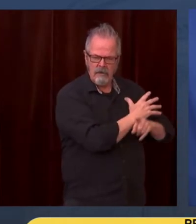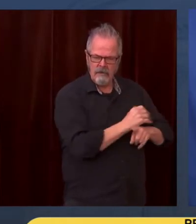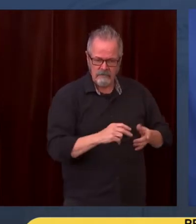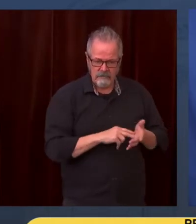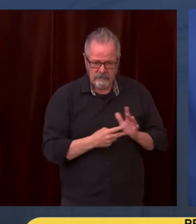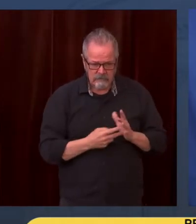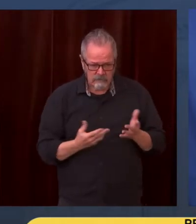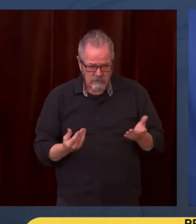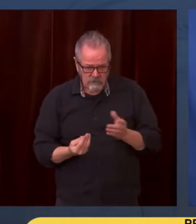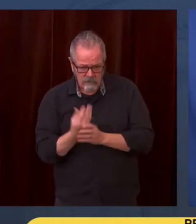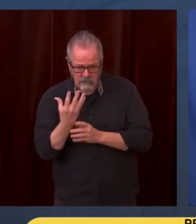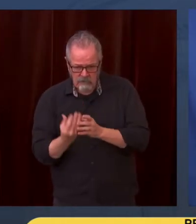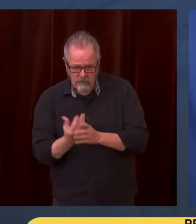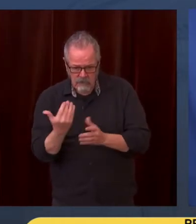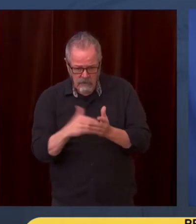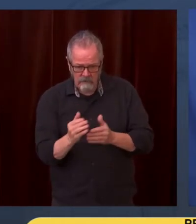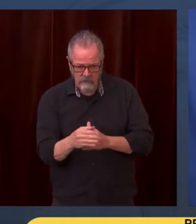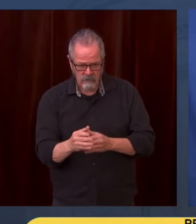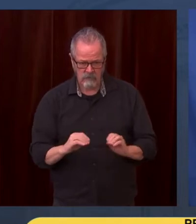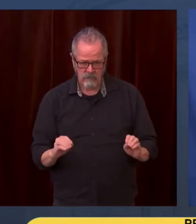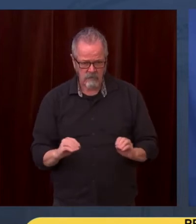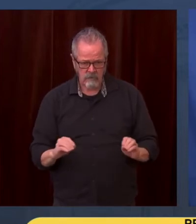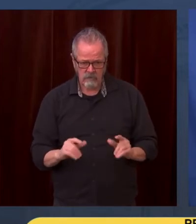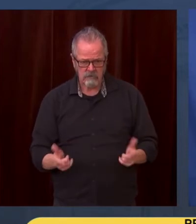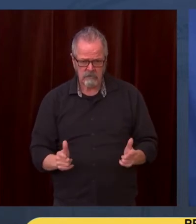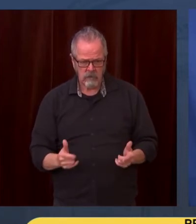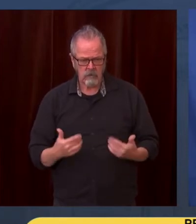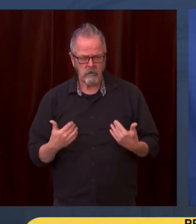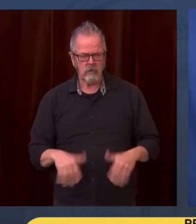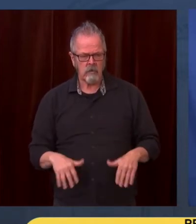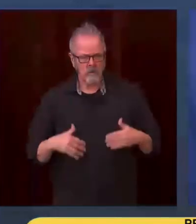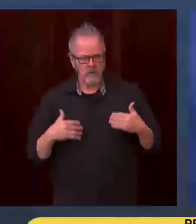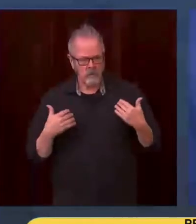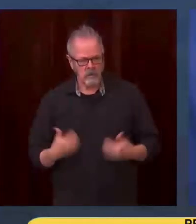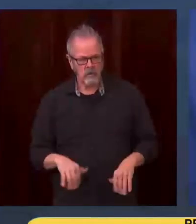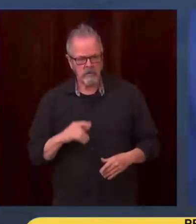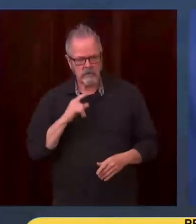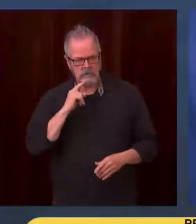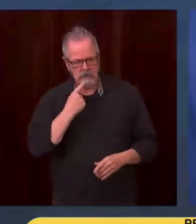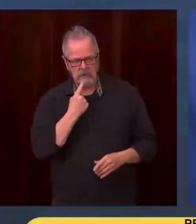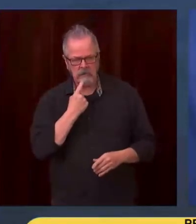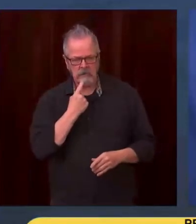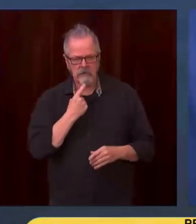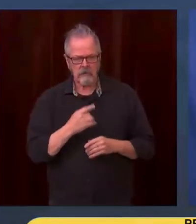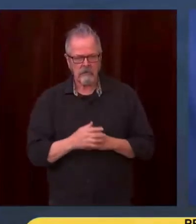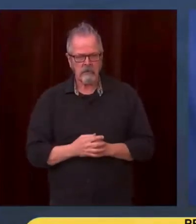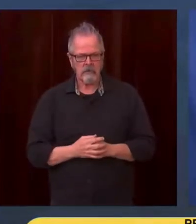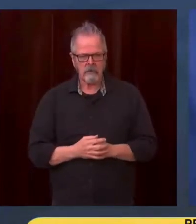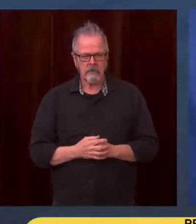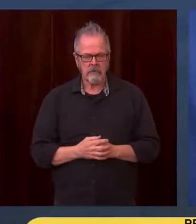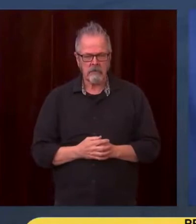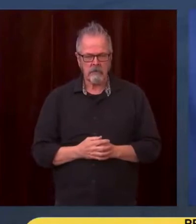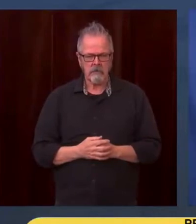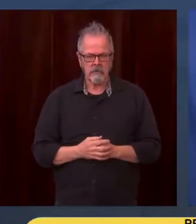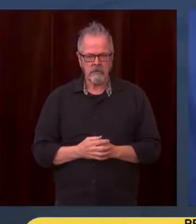So, Omicron, there is much we don't know yet about Omicron. We know that we will have more information in the